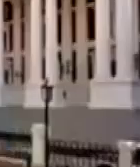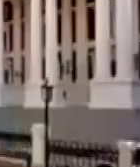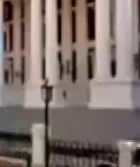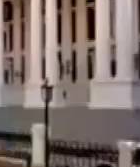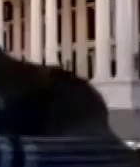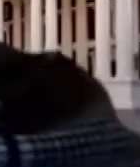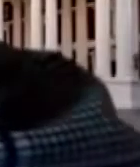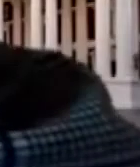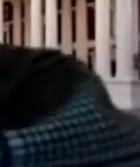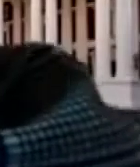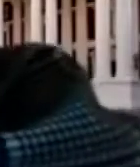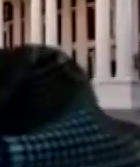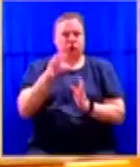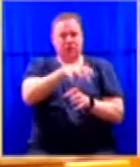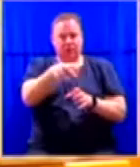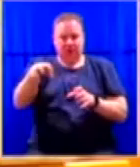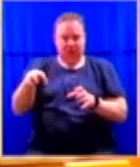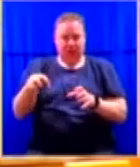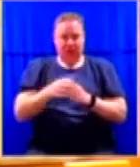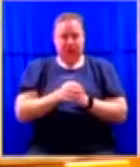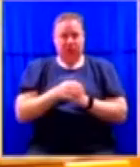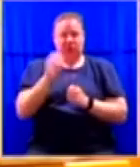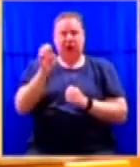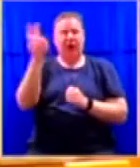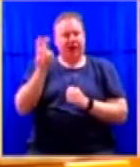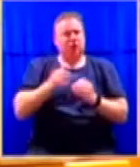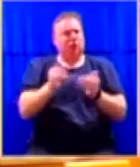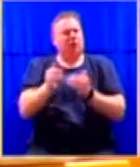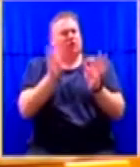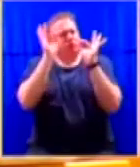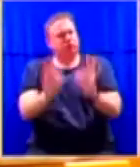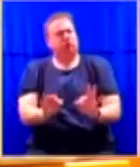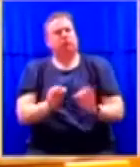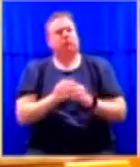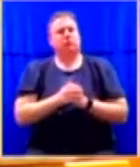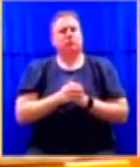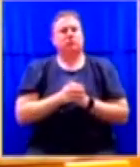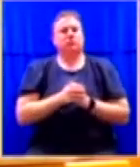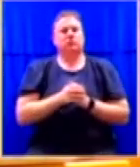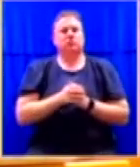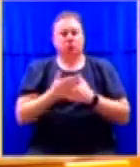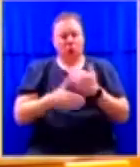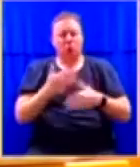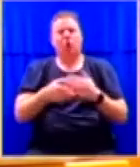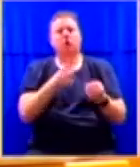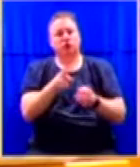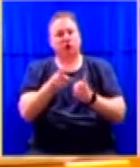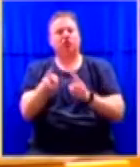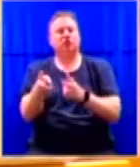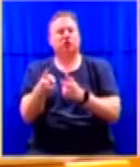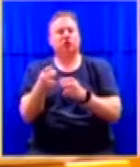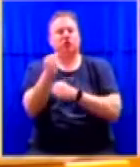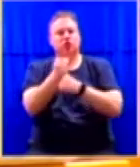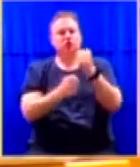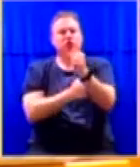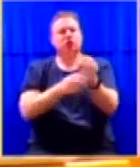facility, that ESCOM will be properly managed, that we will go on with the reforms or with the restructuring